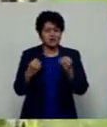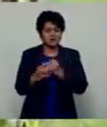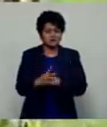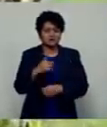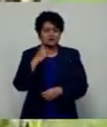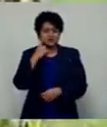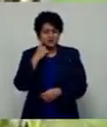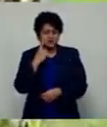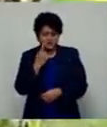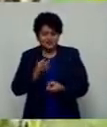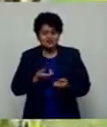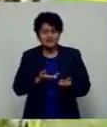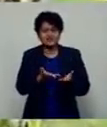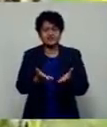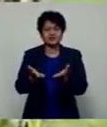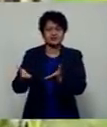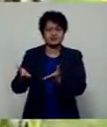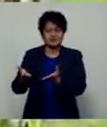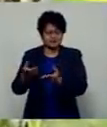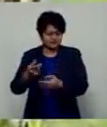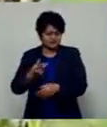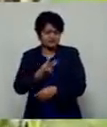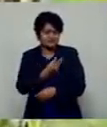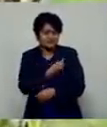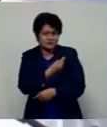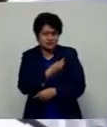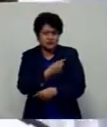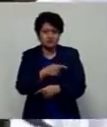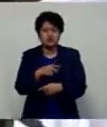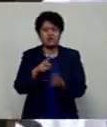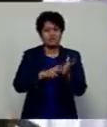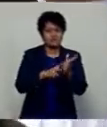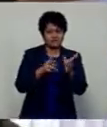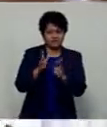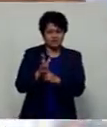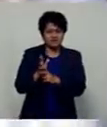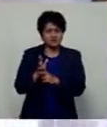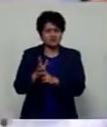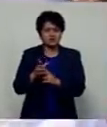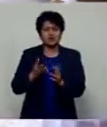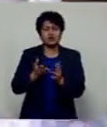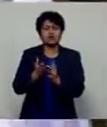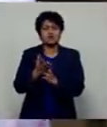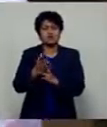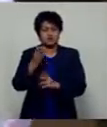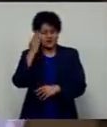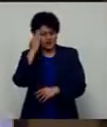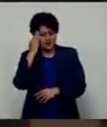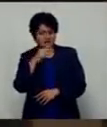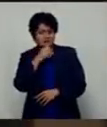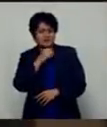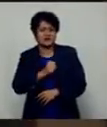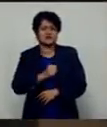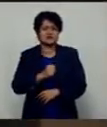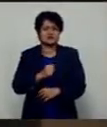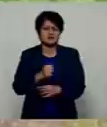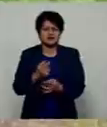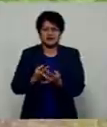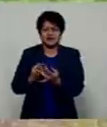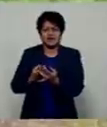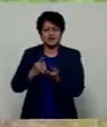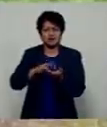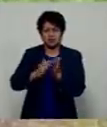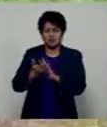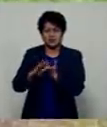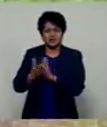information or programs are thoroughly disseminated to villages through Turanganikoros district representatives and community